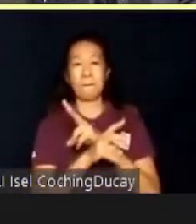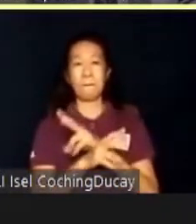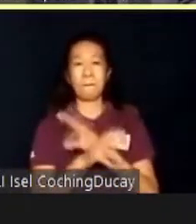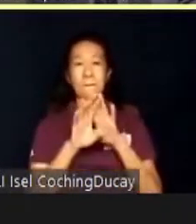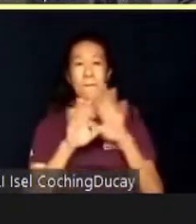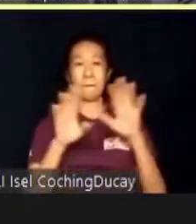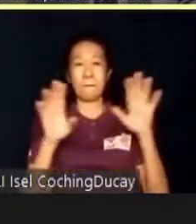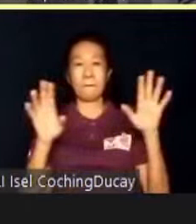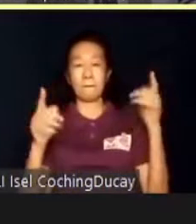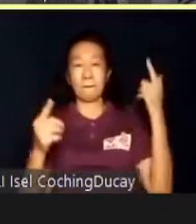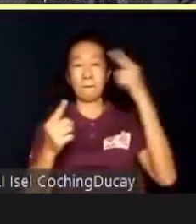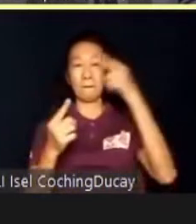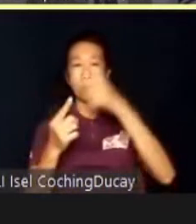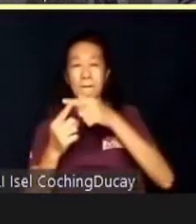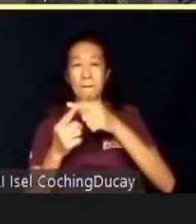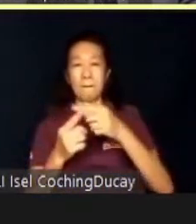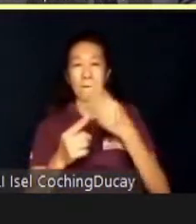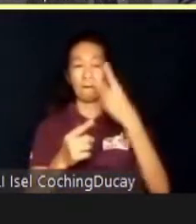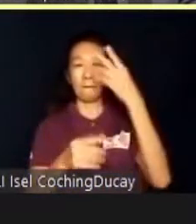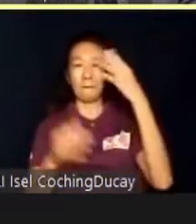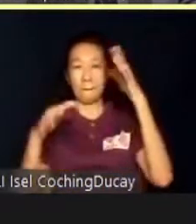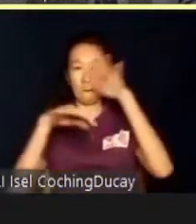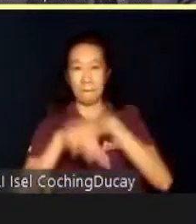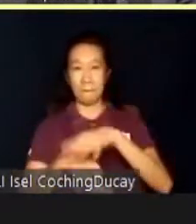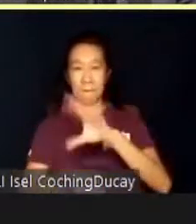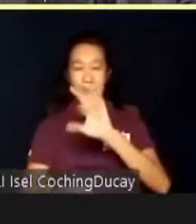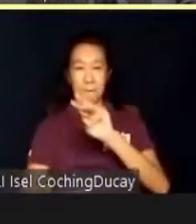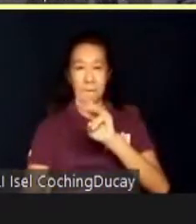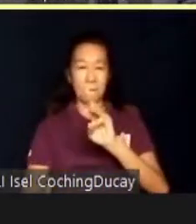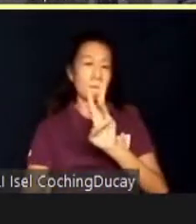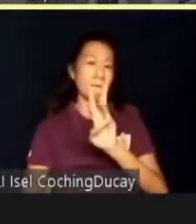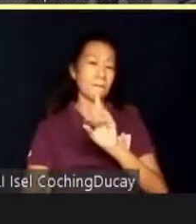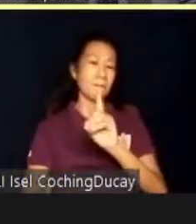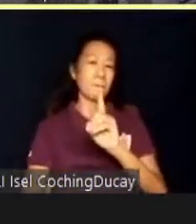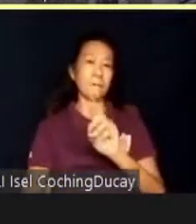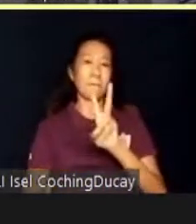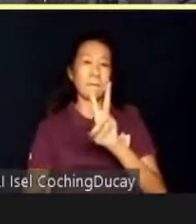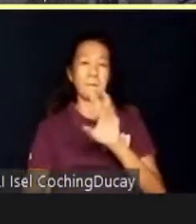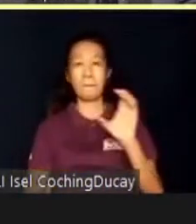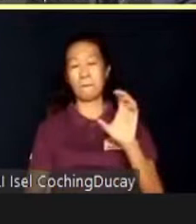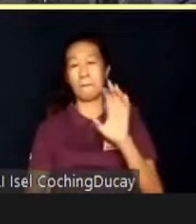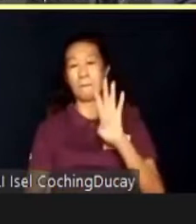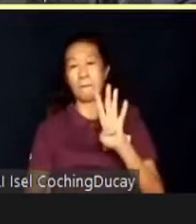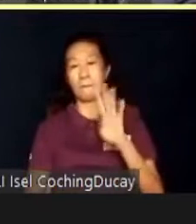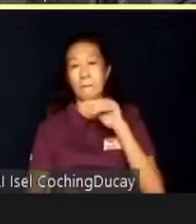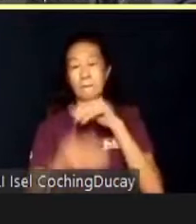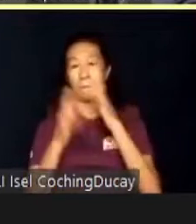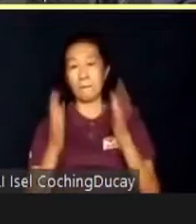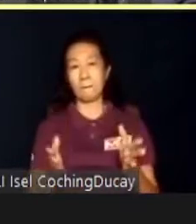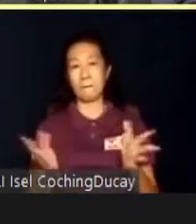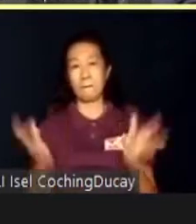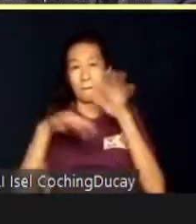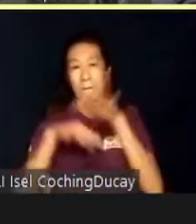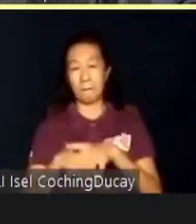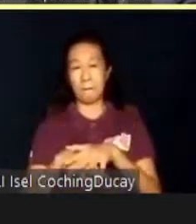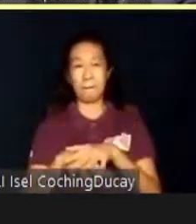goal is to mainstream CWDs in the regular classroom. 2004 students have been mainstreamed in Mandaluyong's